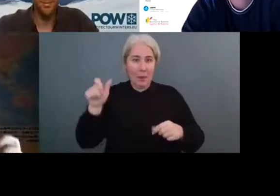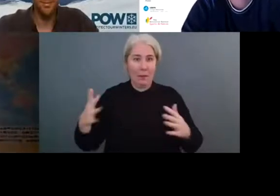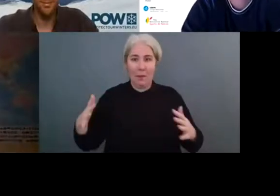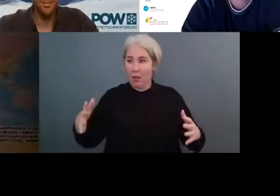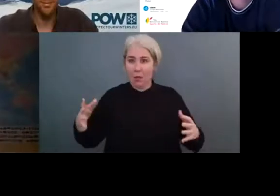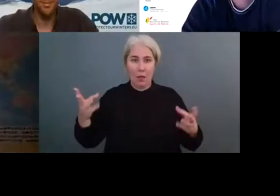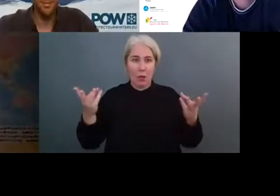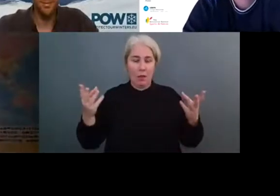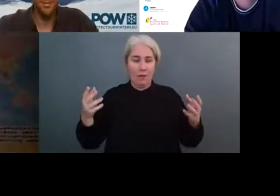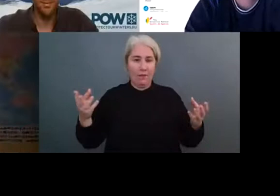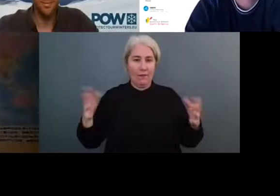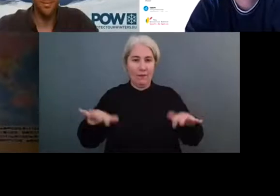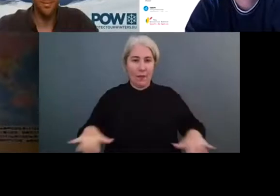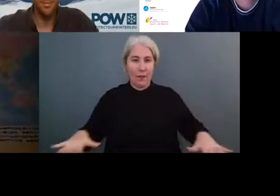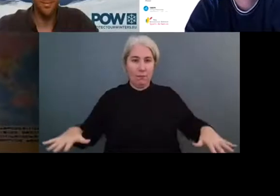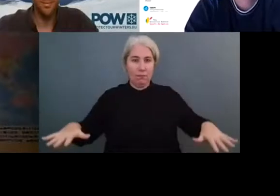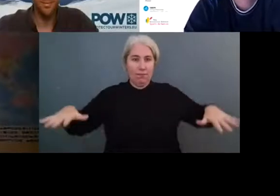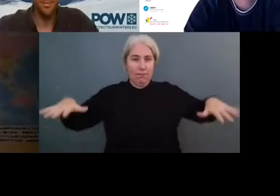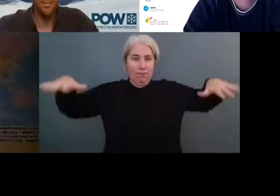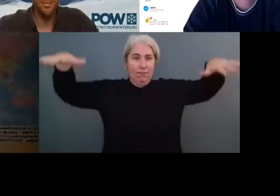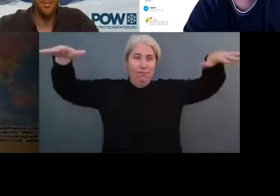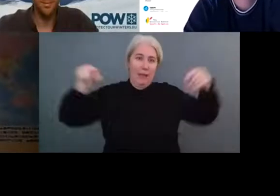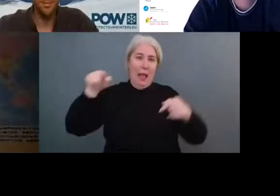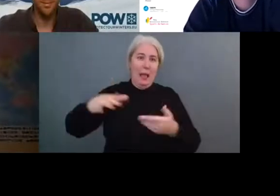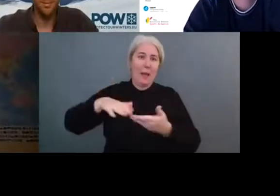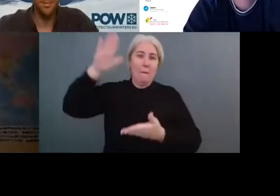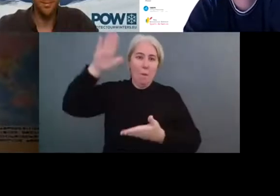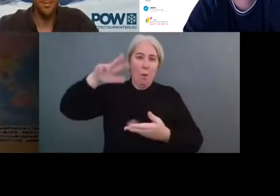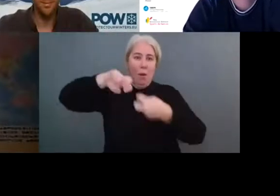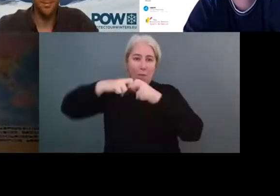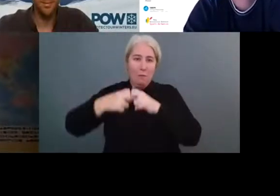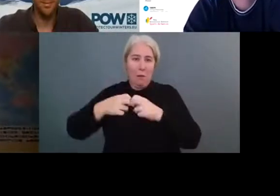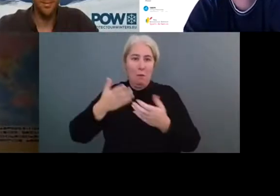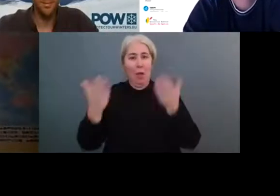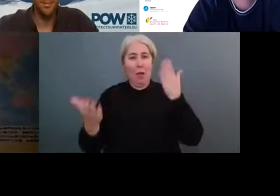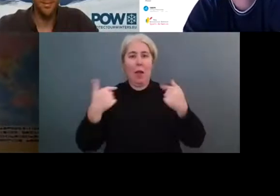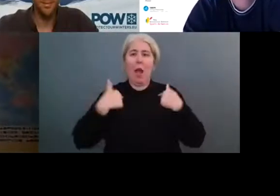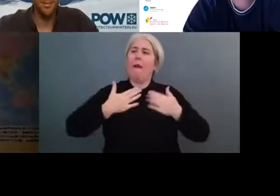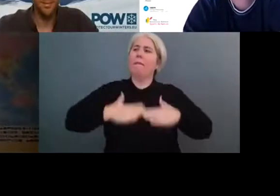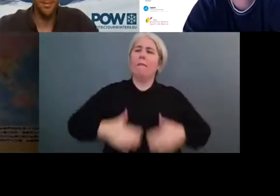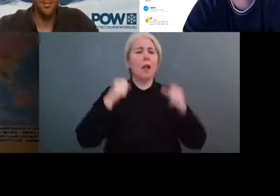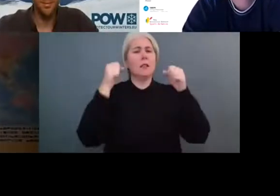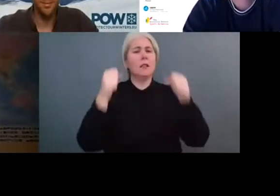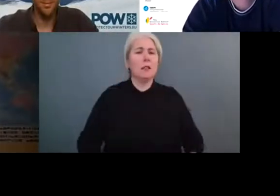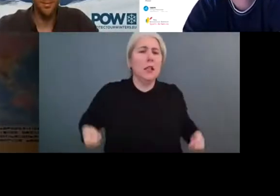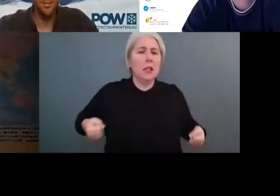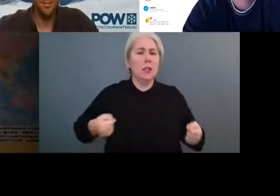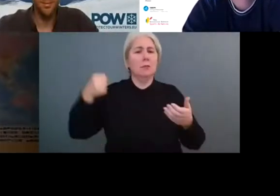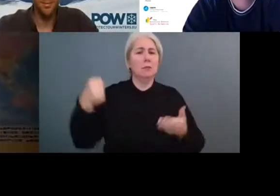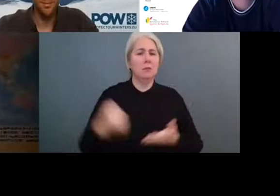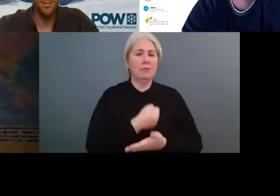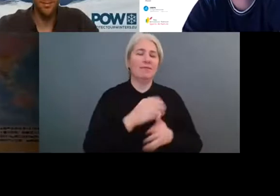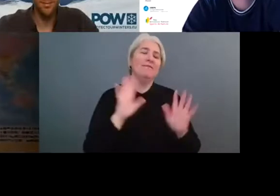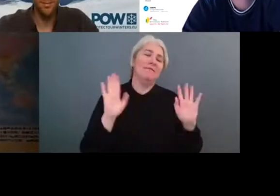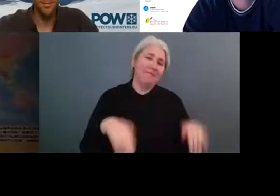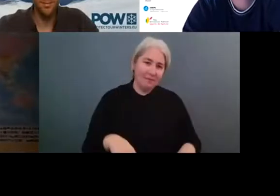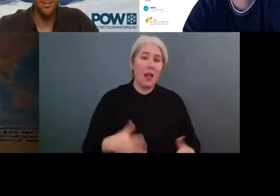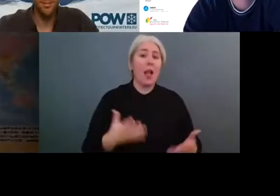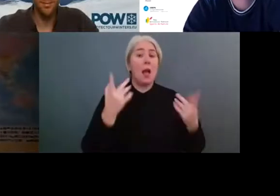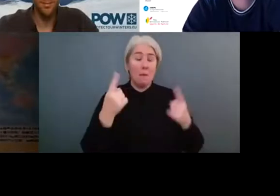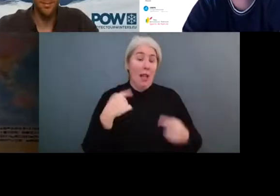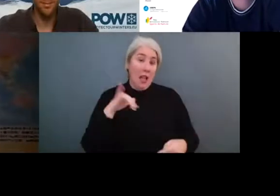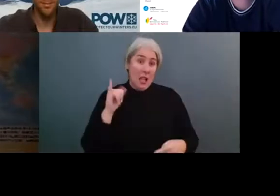very short life, I remember being a child and digging out the door of the cottage in the Czech